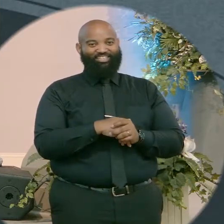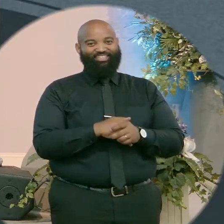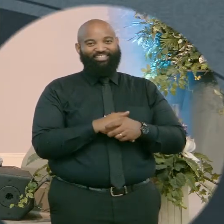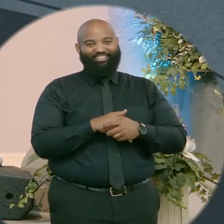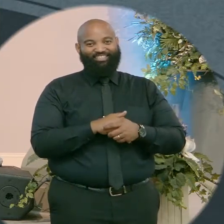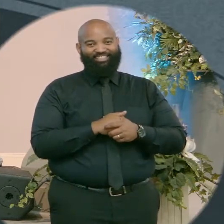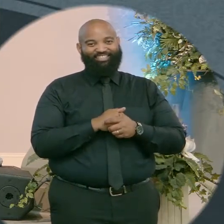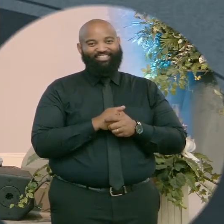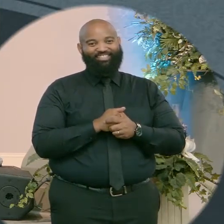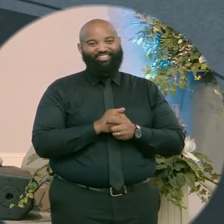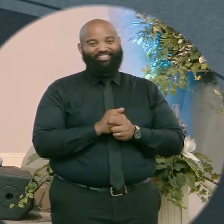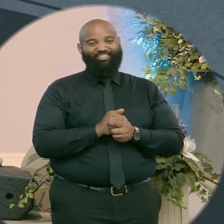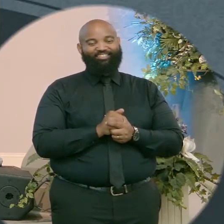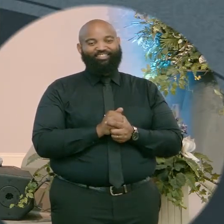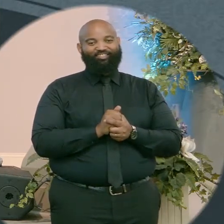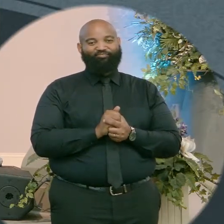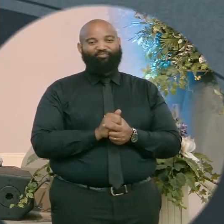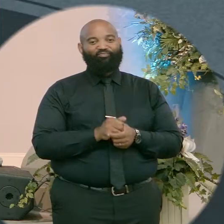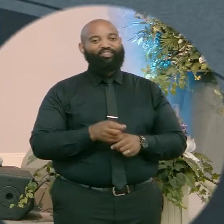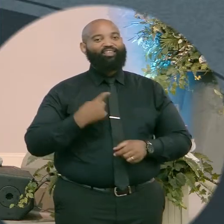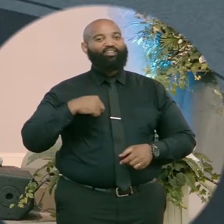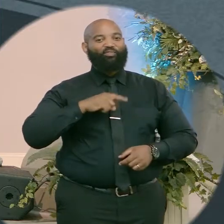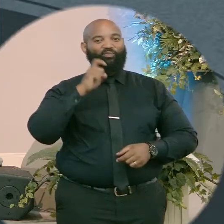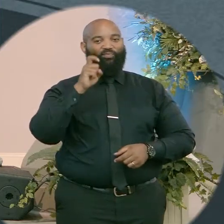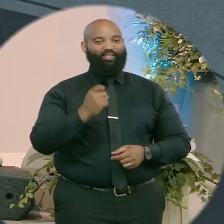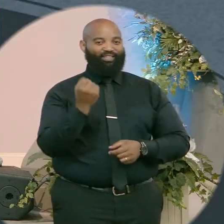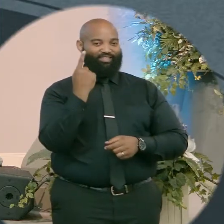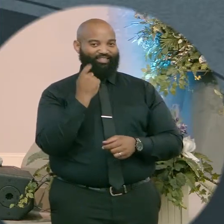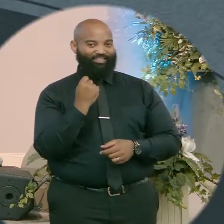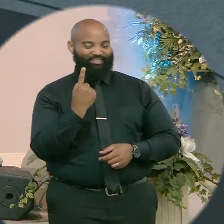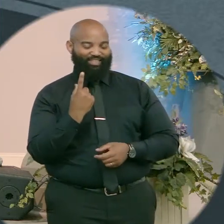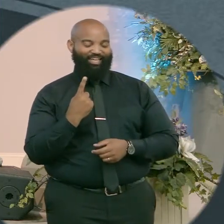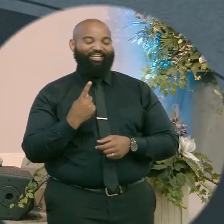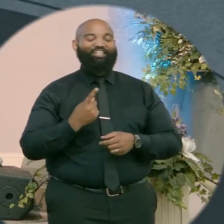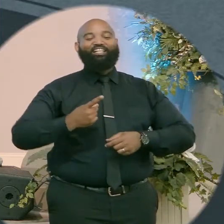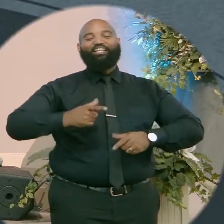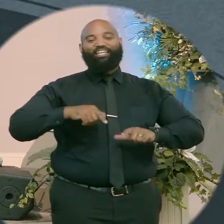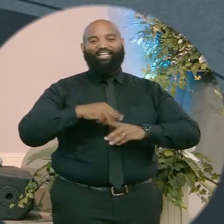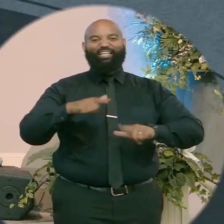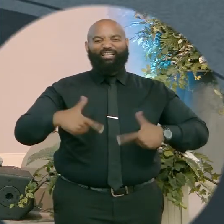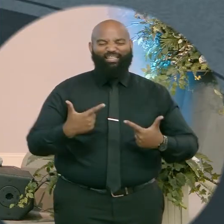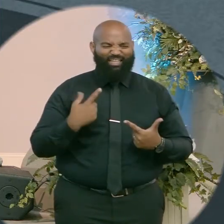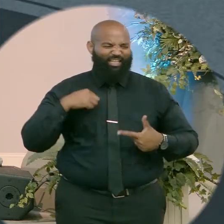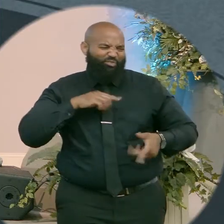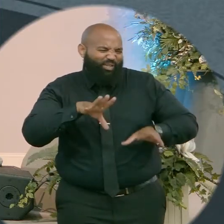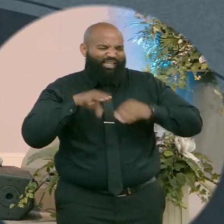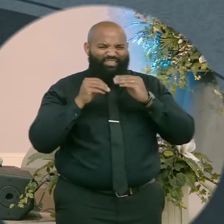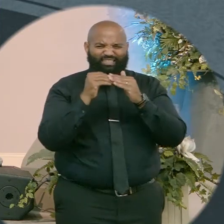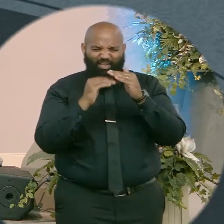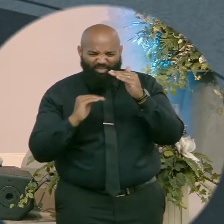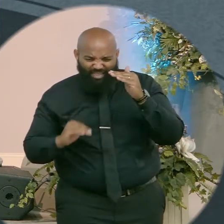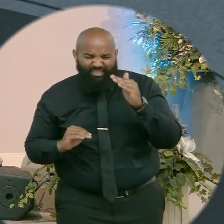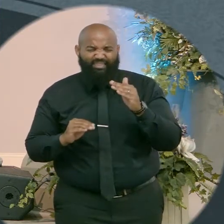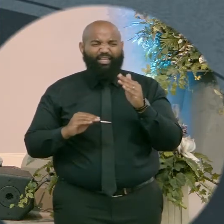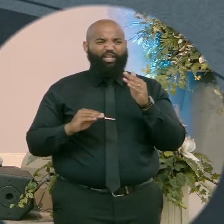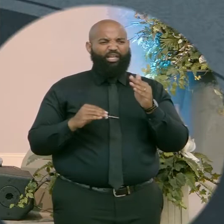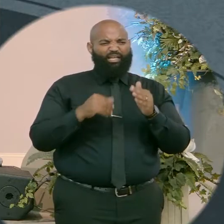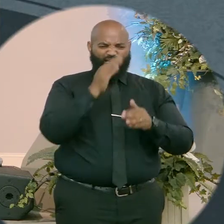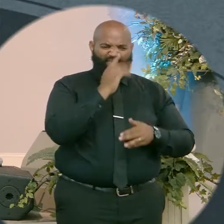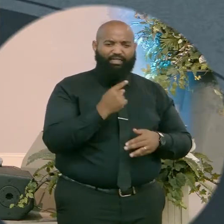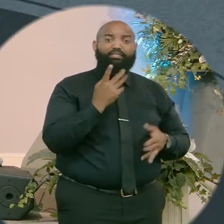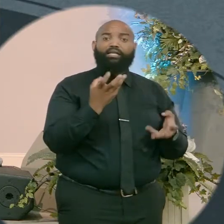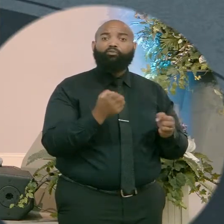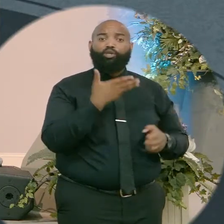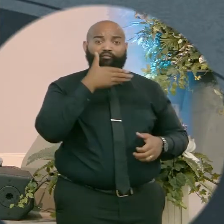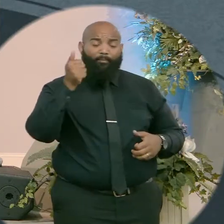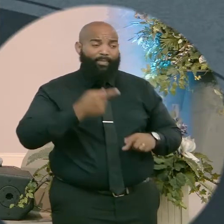Living off applesauce and you can have a ribeye. I'm just trying to make that too. You got these two right here clinking together. How you